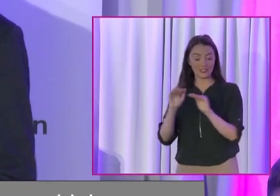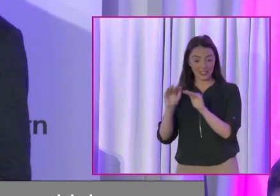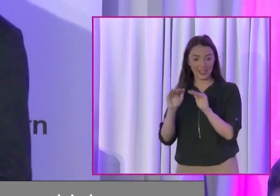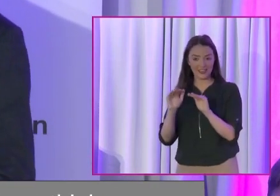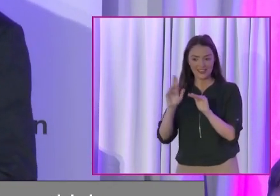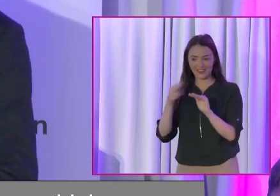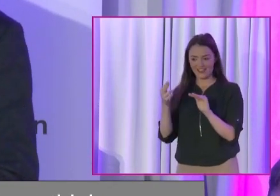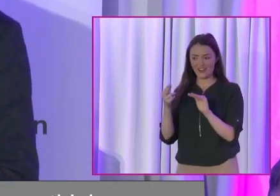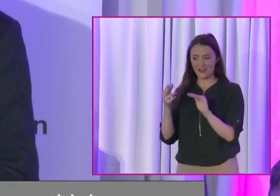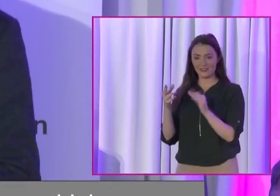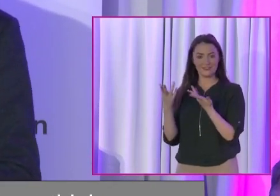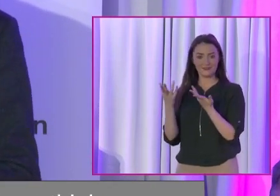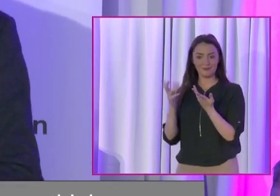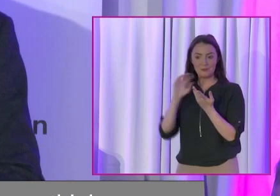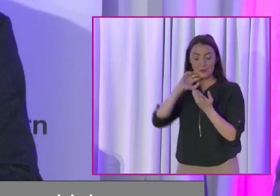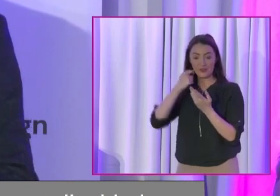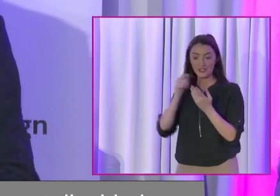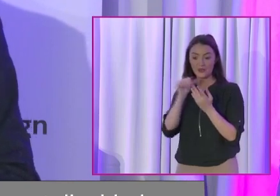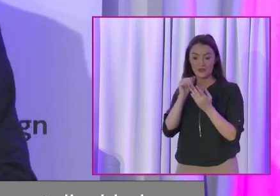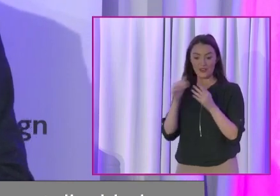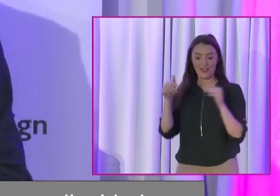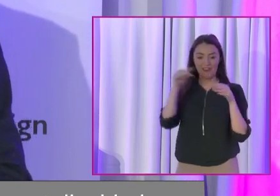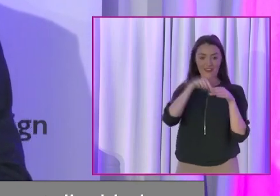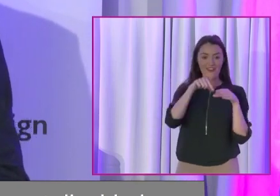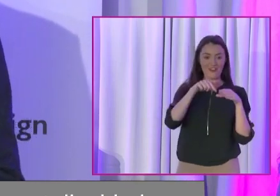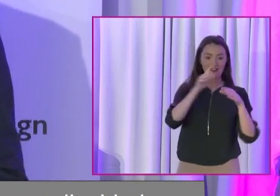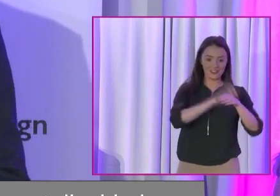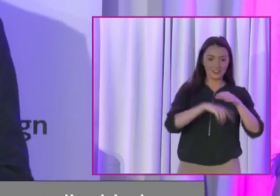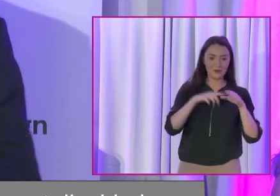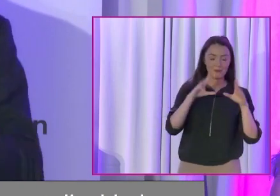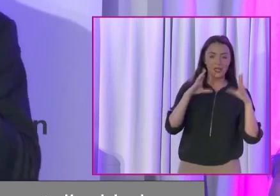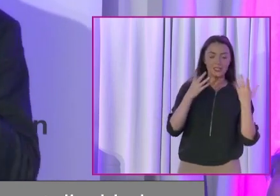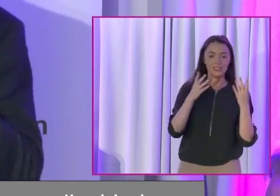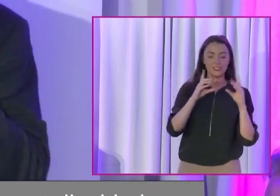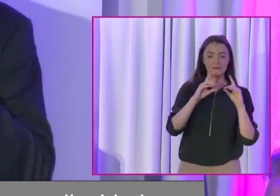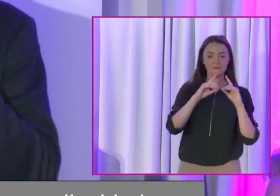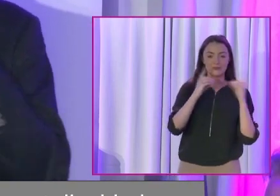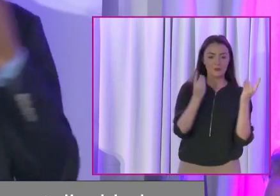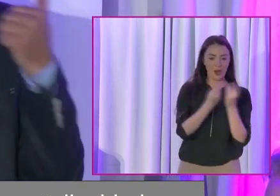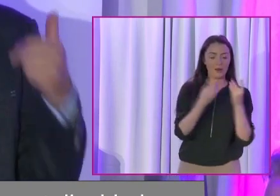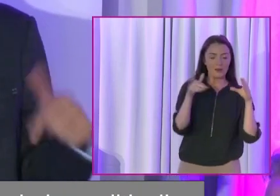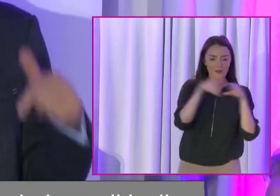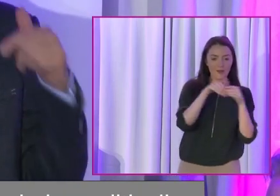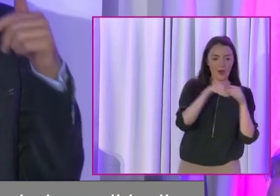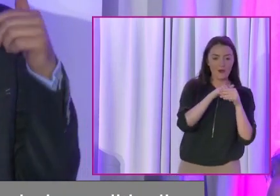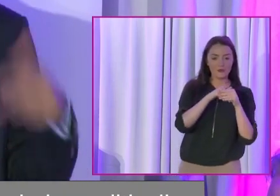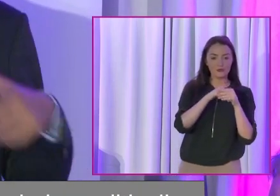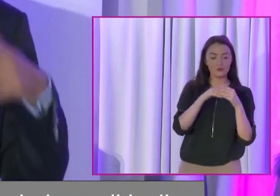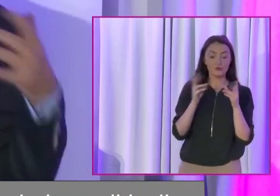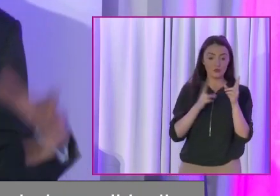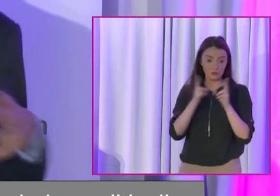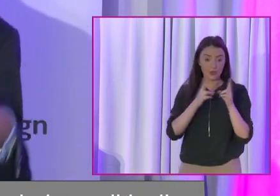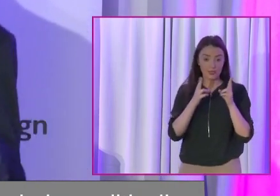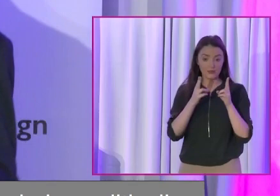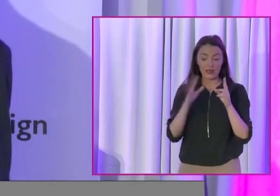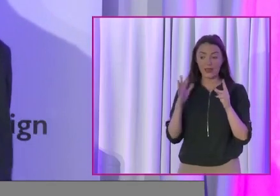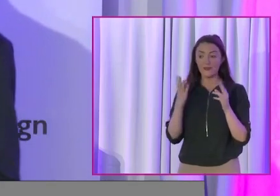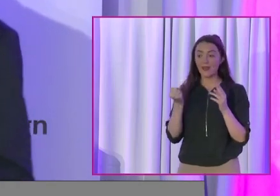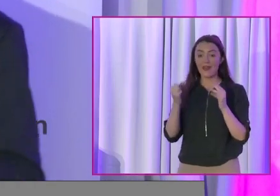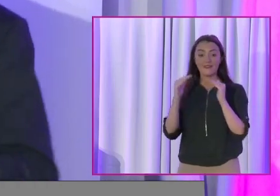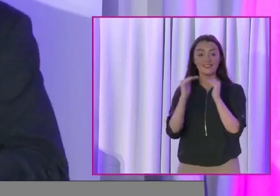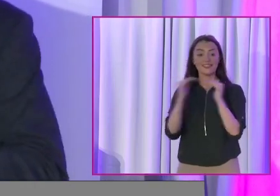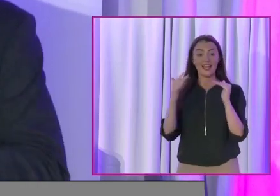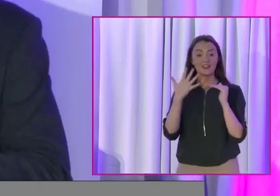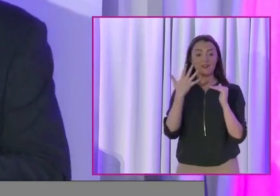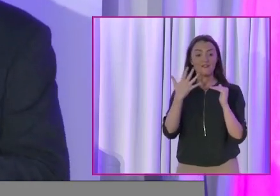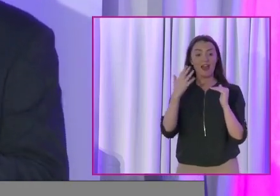and especially disabled women from being politically active and getting elected. There's a standard five C's